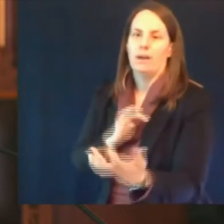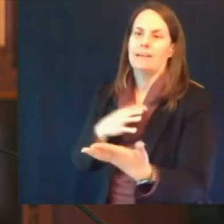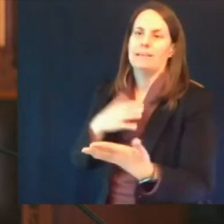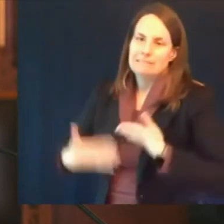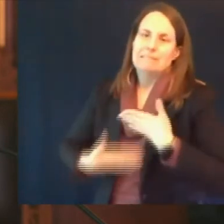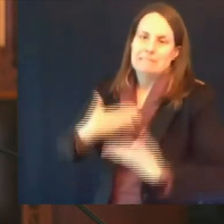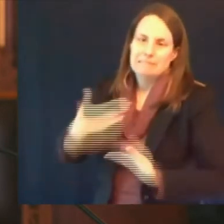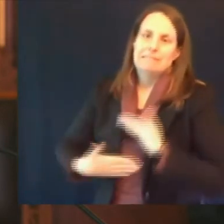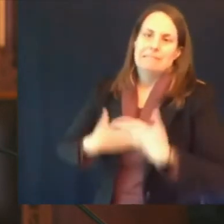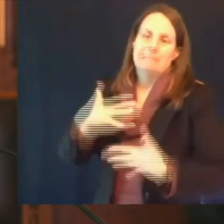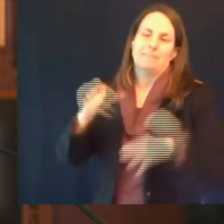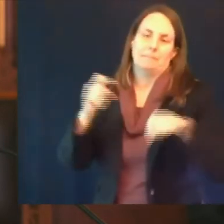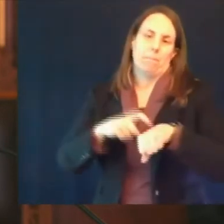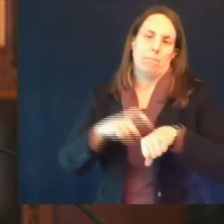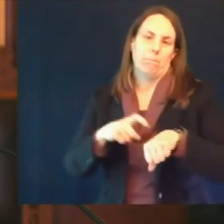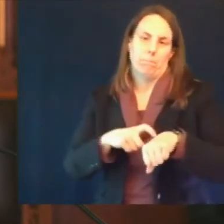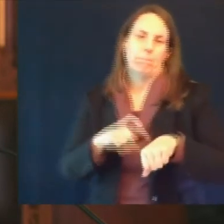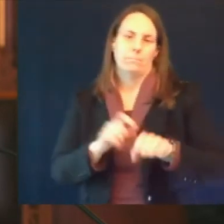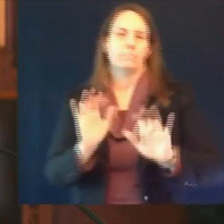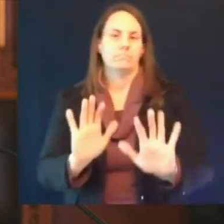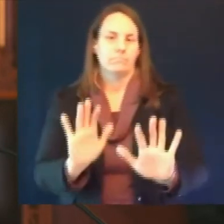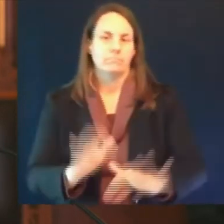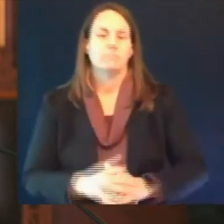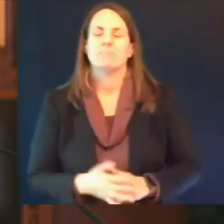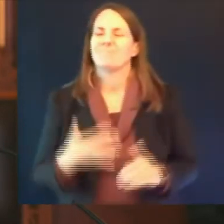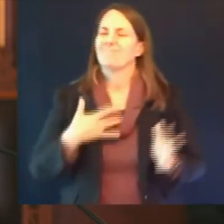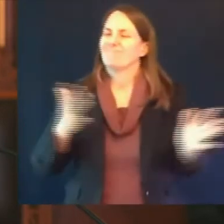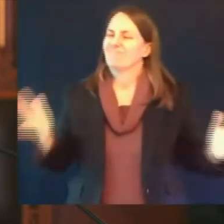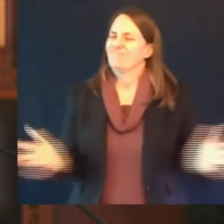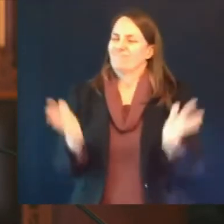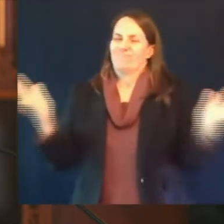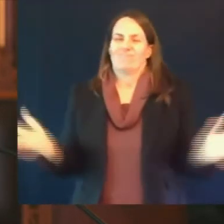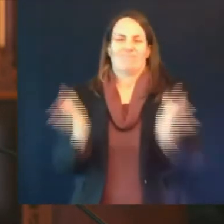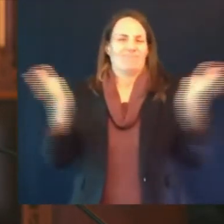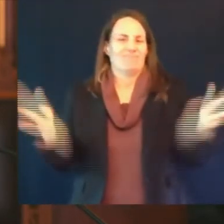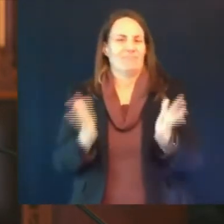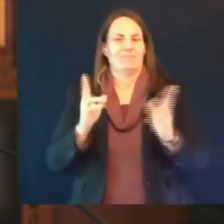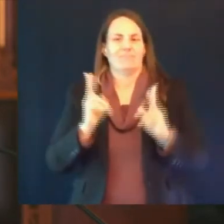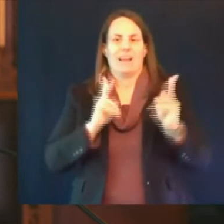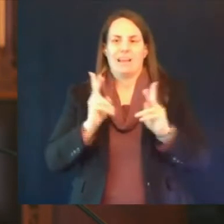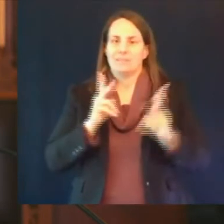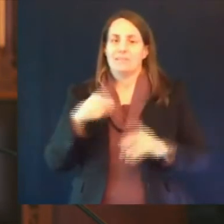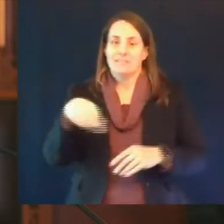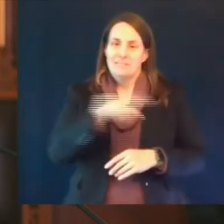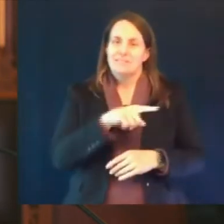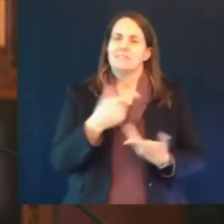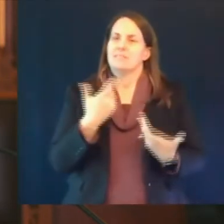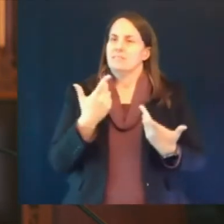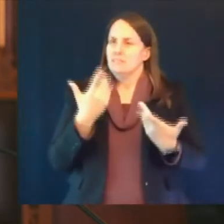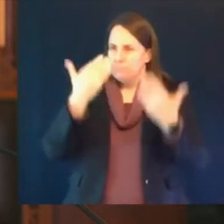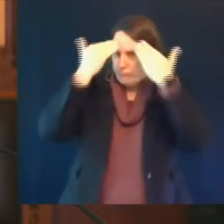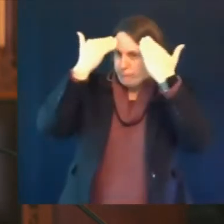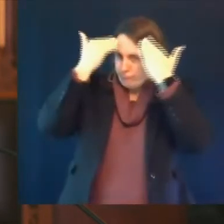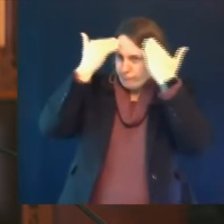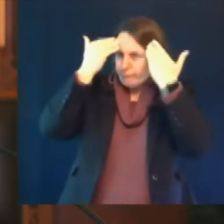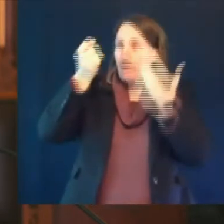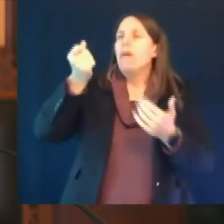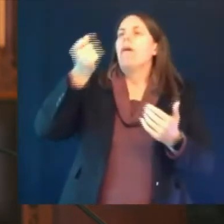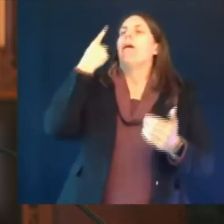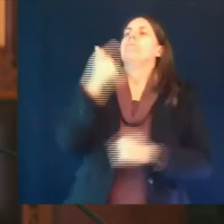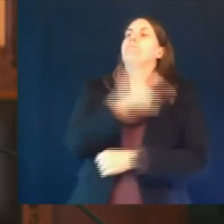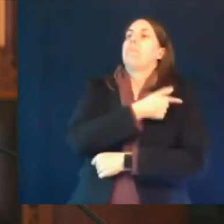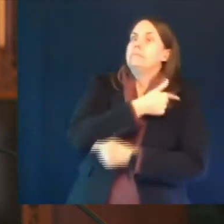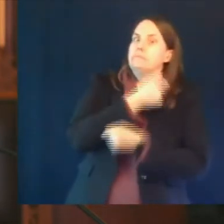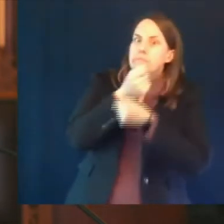access in those communities to you know for example with the baron county community